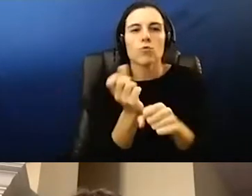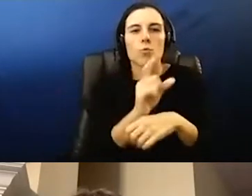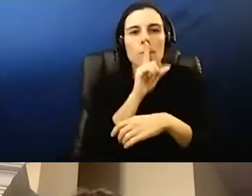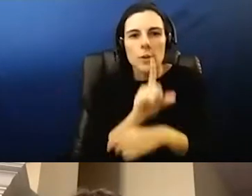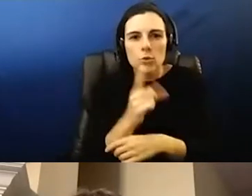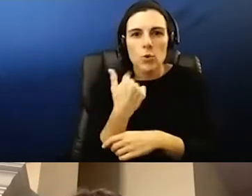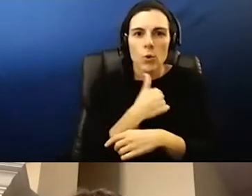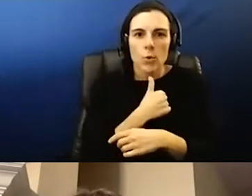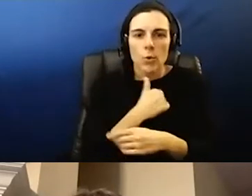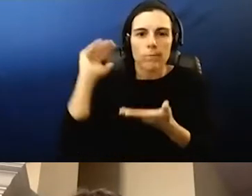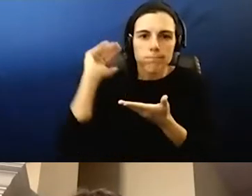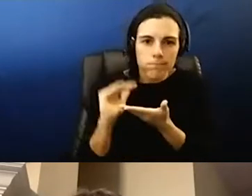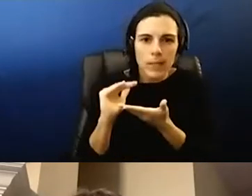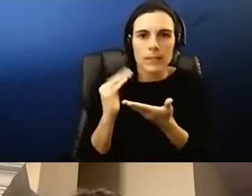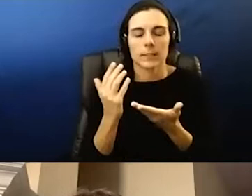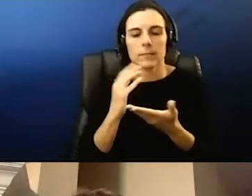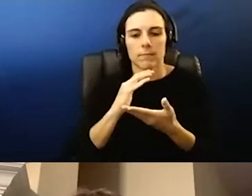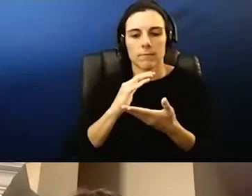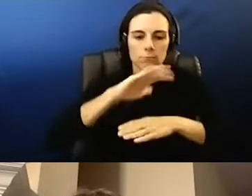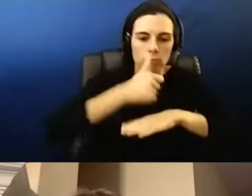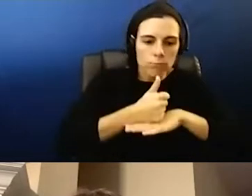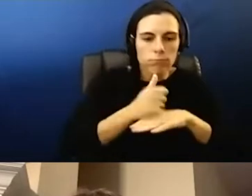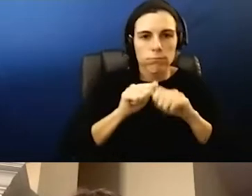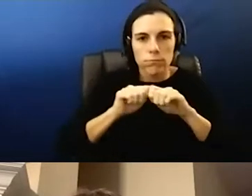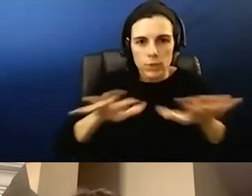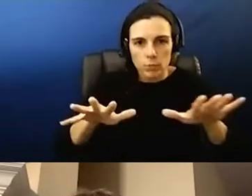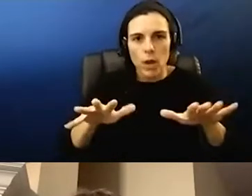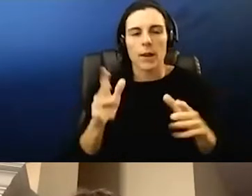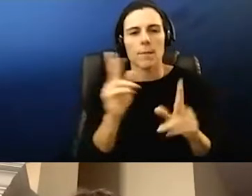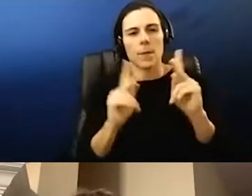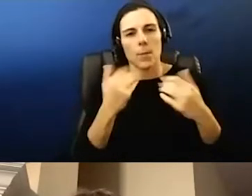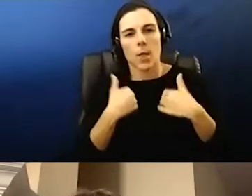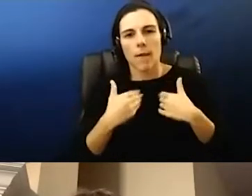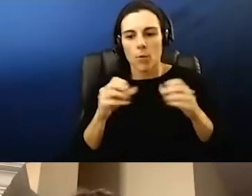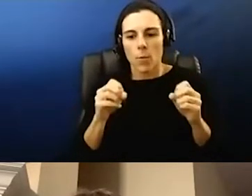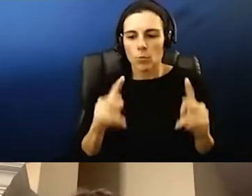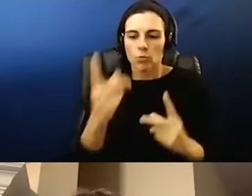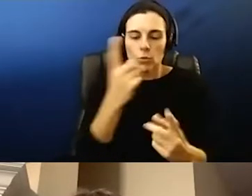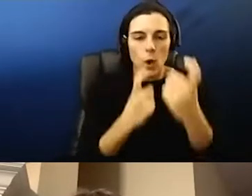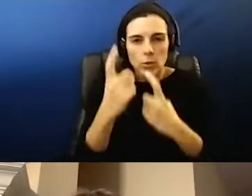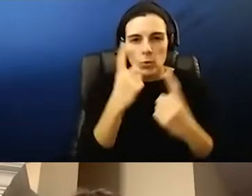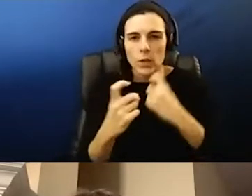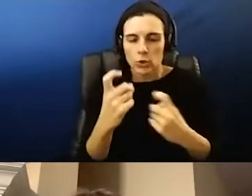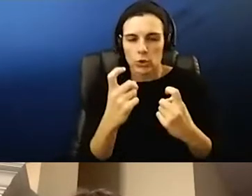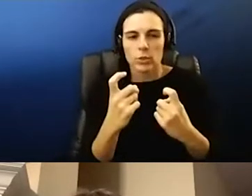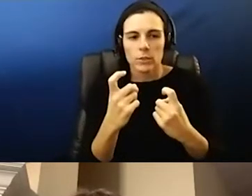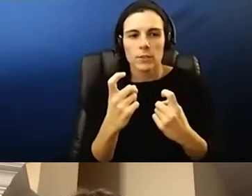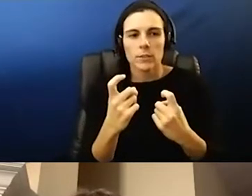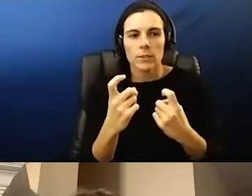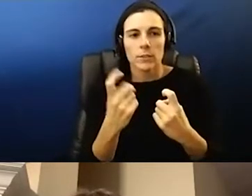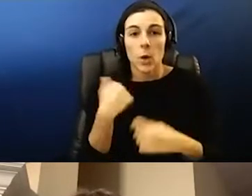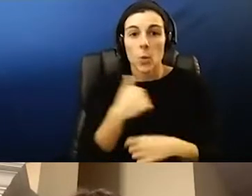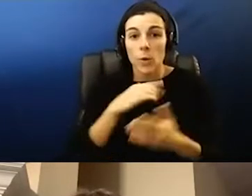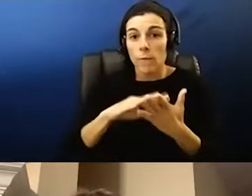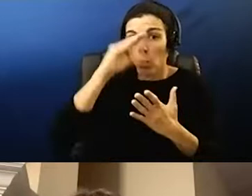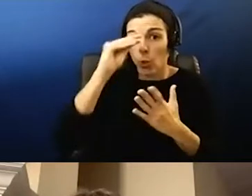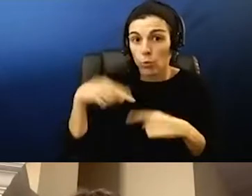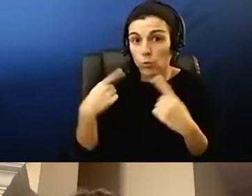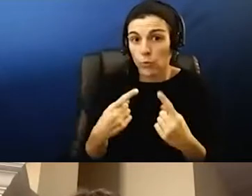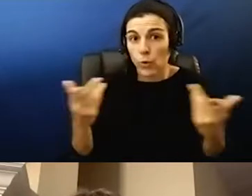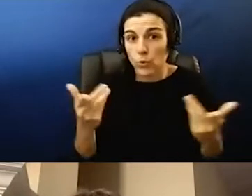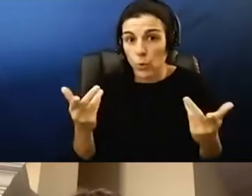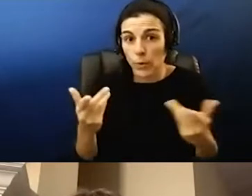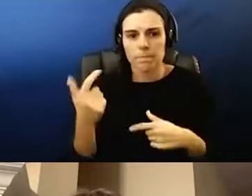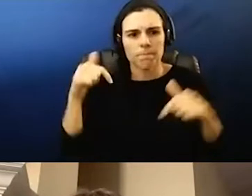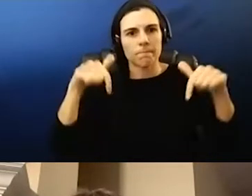strategies are put into place, and that people have the opportunity to ask us questions and really get into it. And what we've learned is, this is just